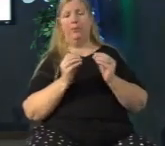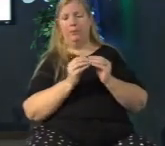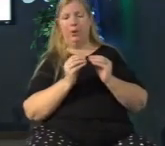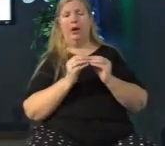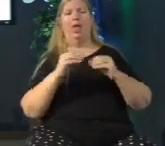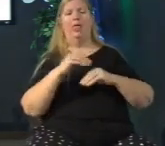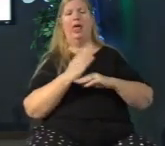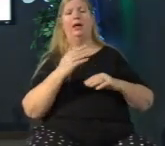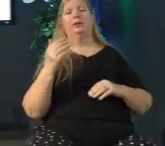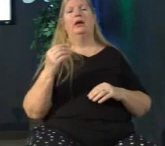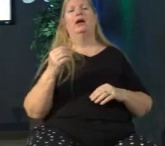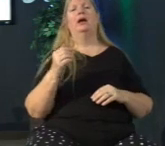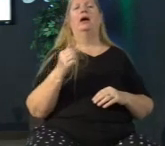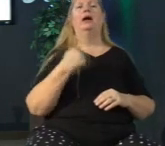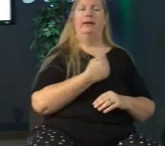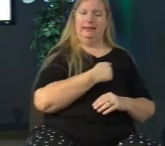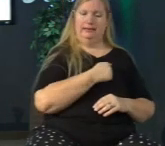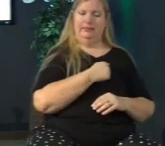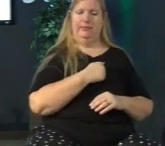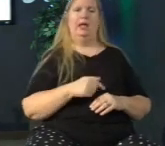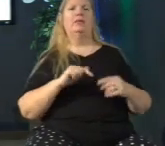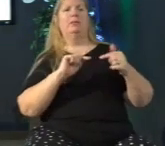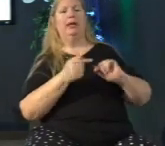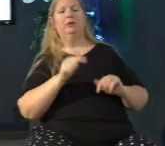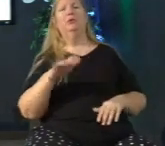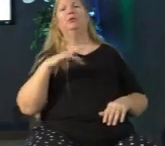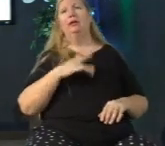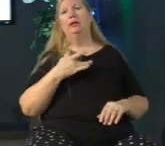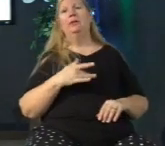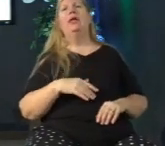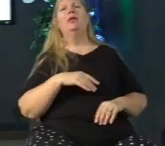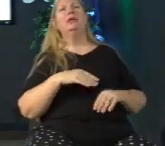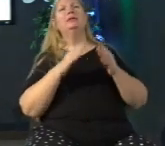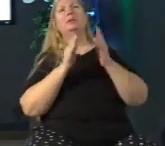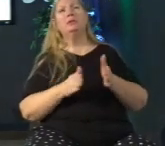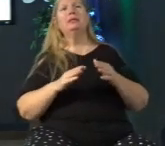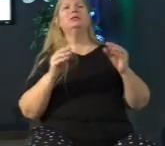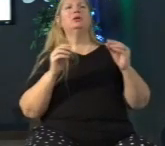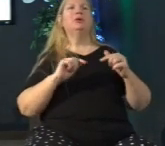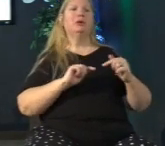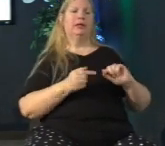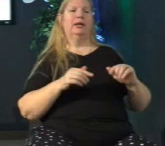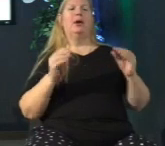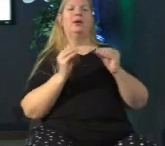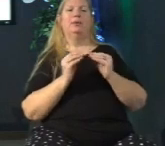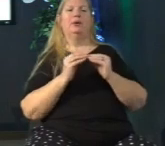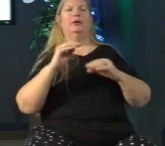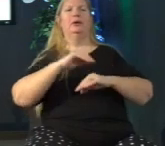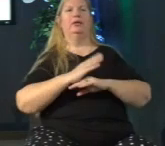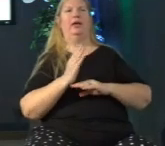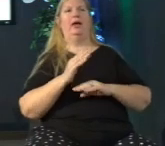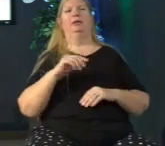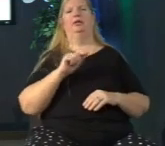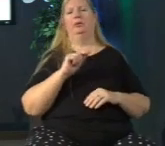regardless of whatever pain you're feeling right now there's somebody out there that's hurting more than you are and I'm not trying to